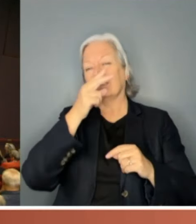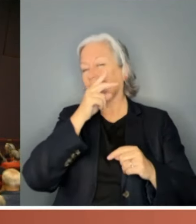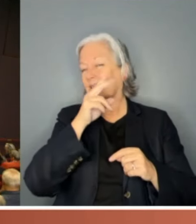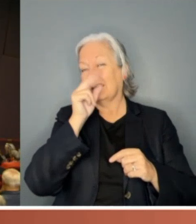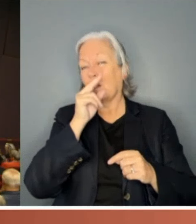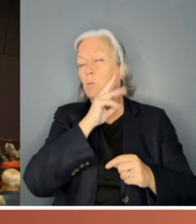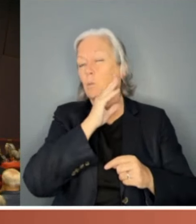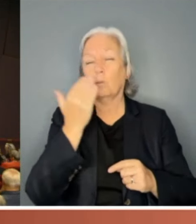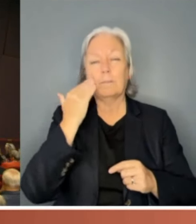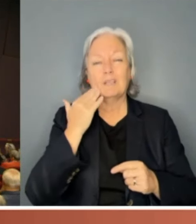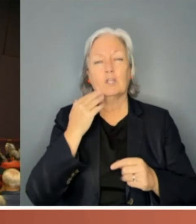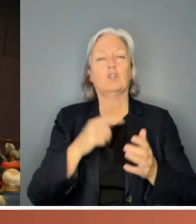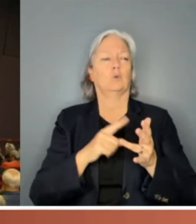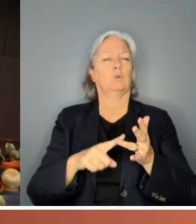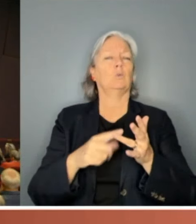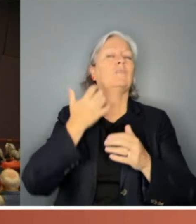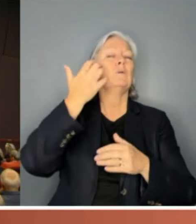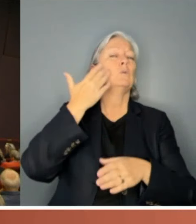effectively work in politics.